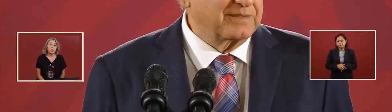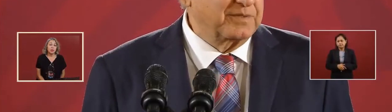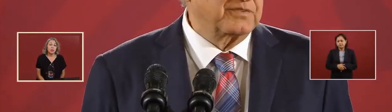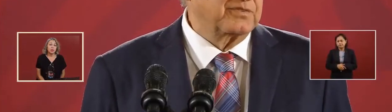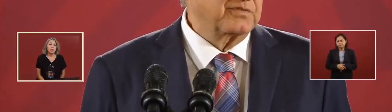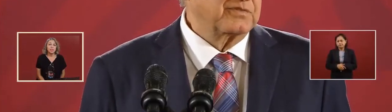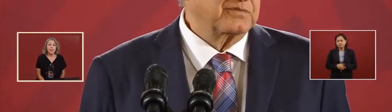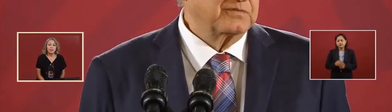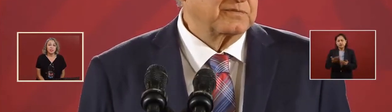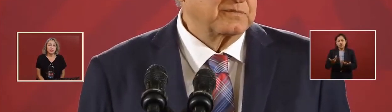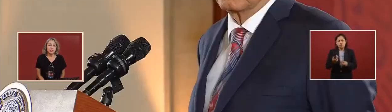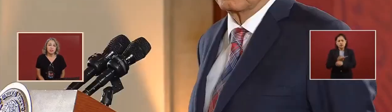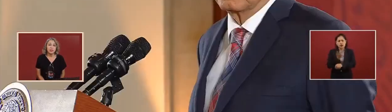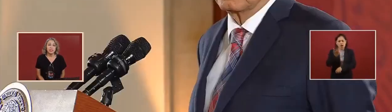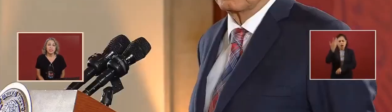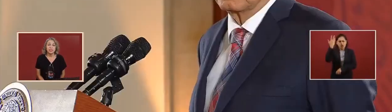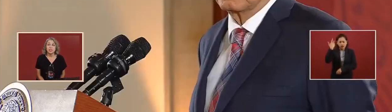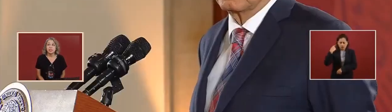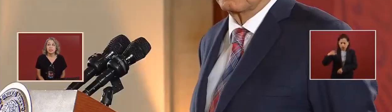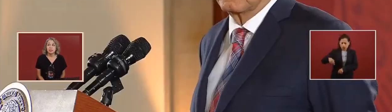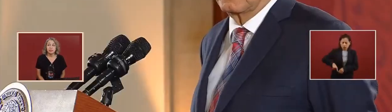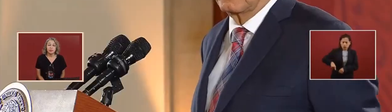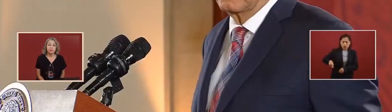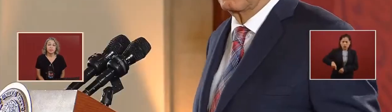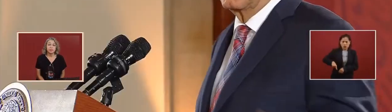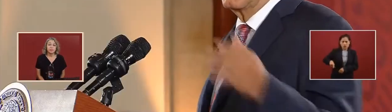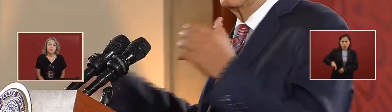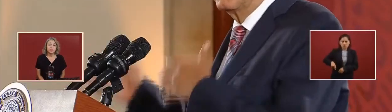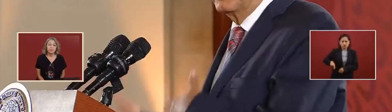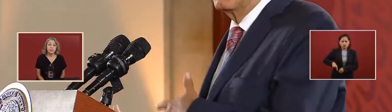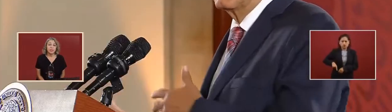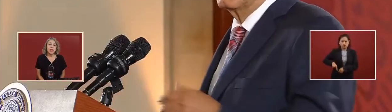of a minority.